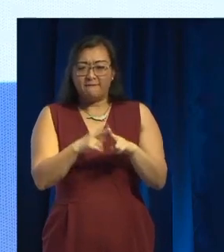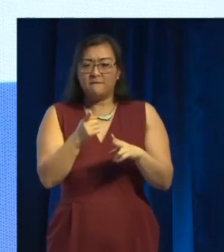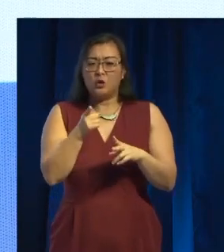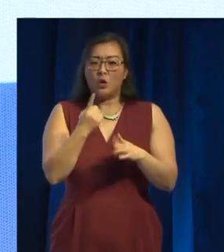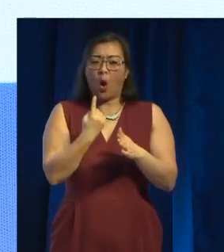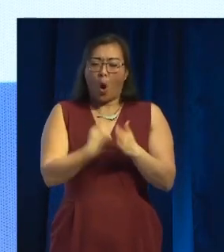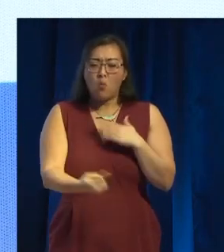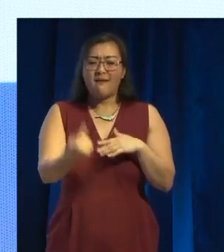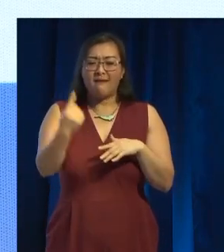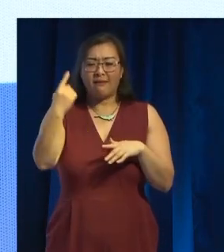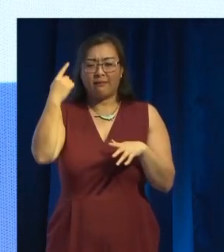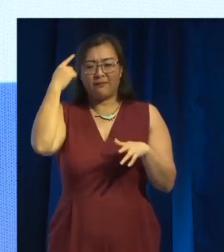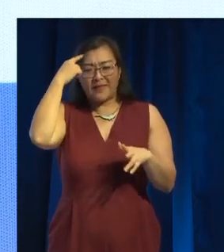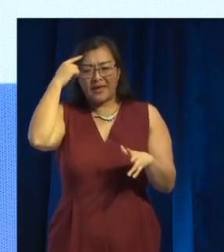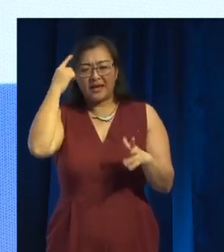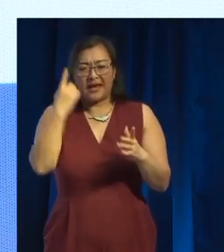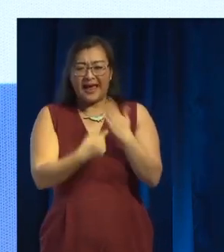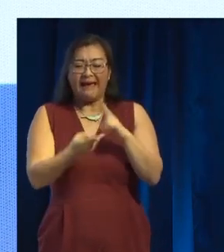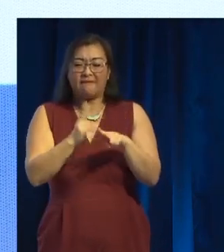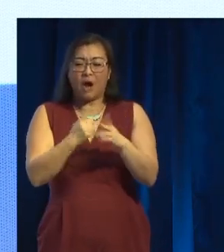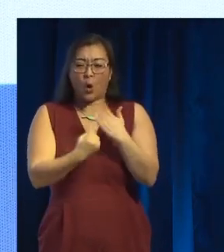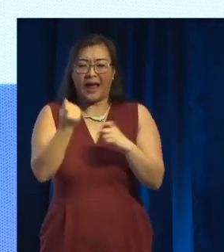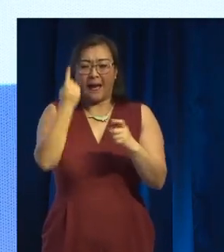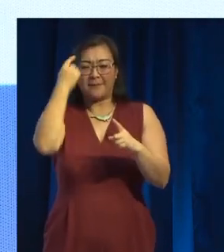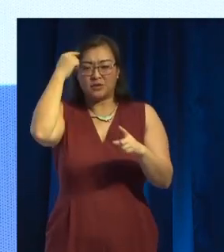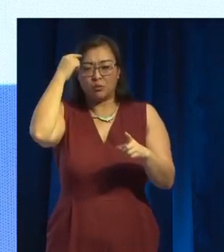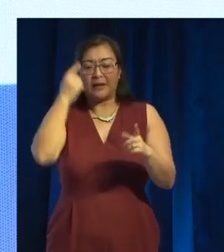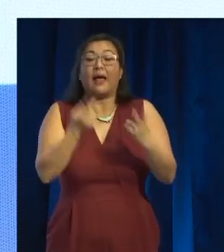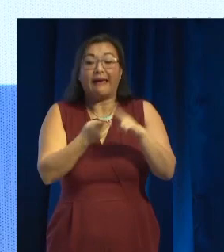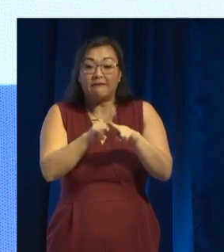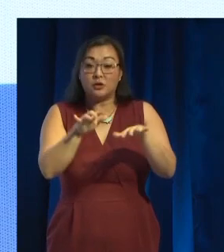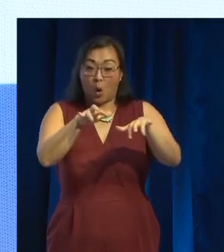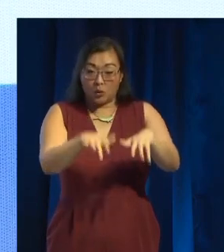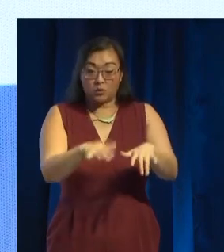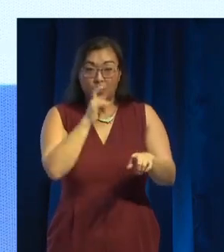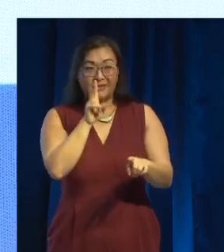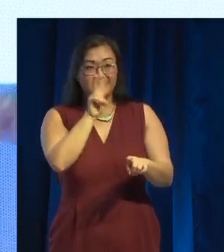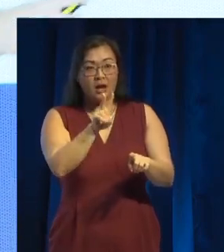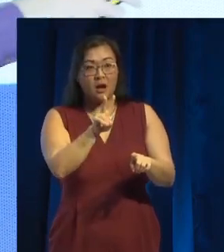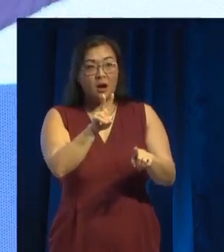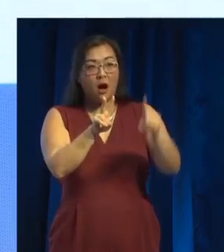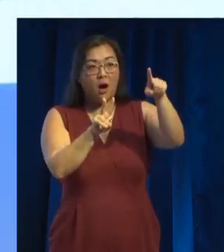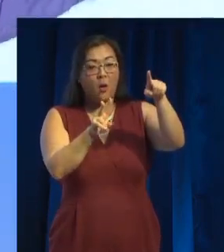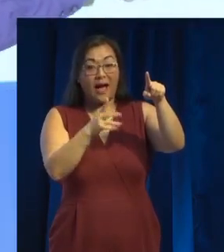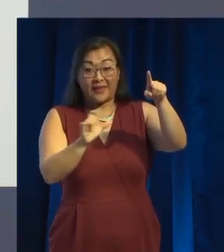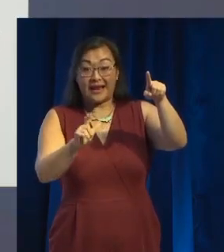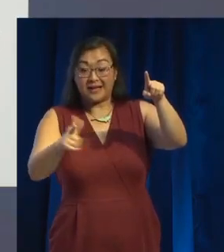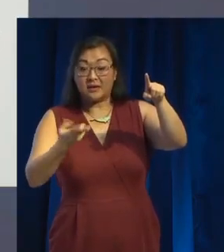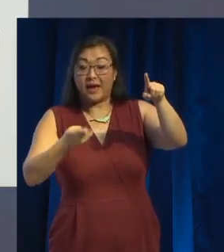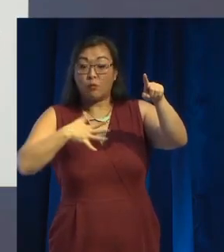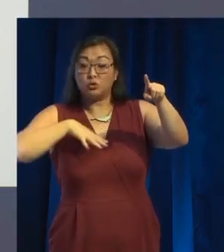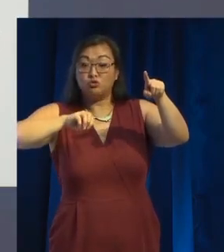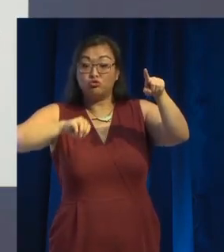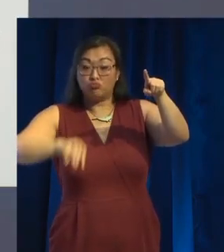bear, you're probably going to say drop teddy bear, or drop bear, or drop cuddly bear. So, you have to have a whole bunch of synonyms